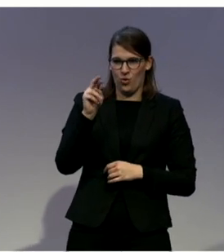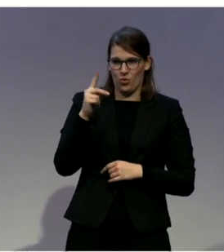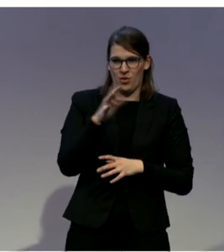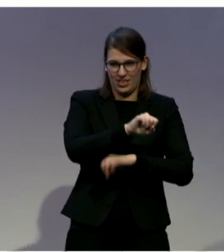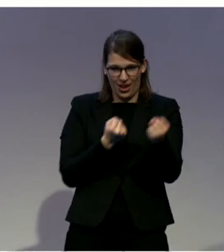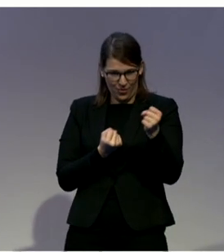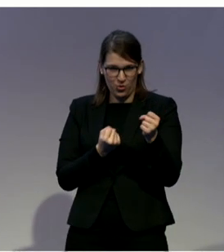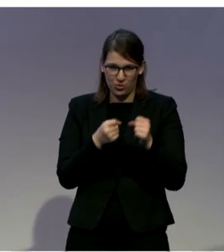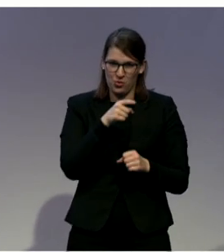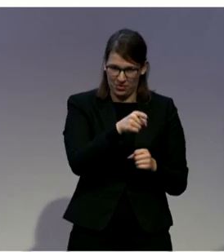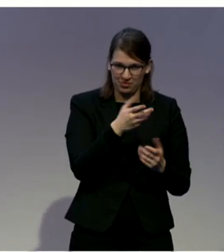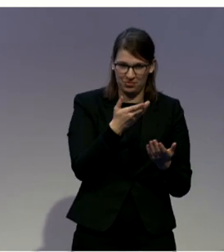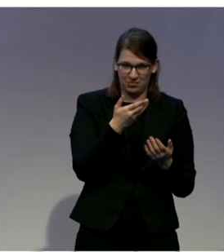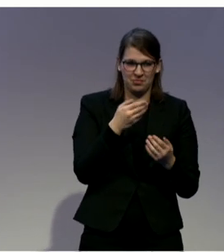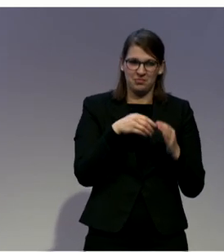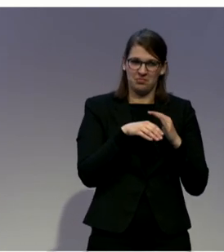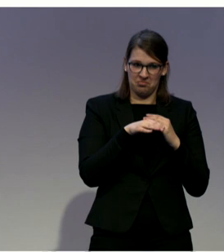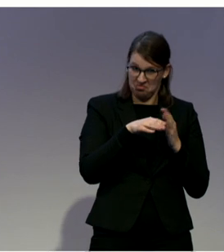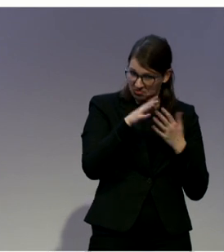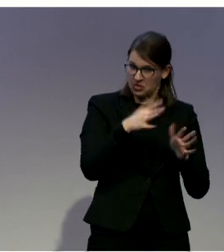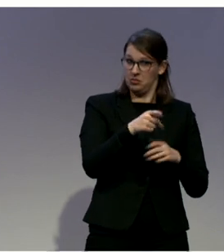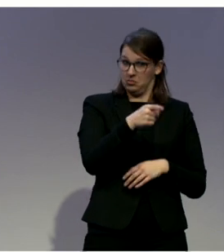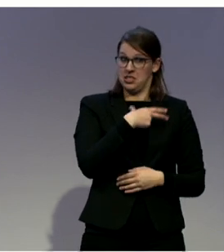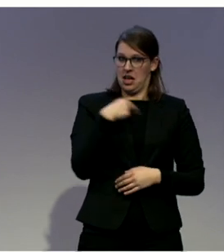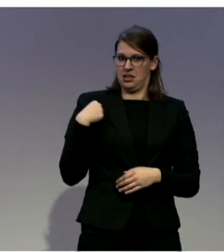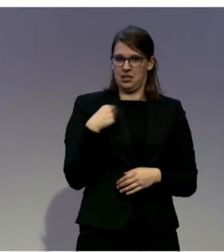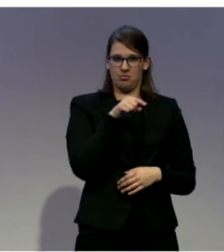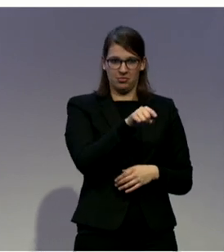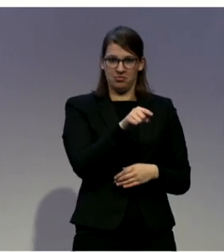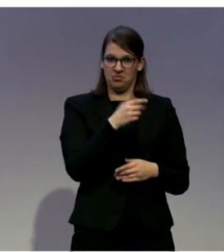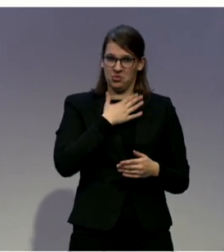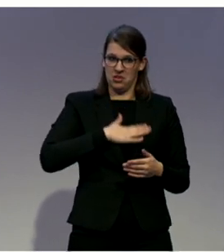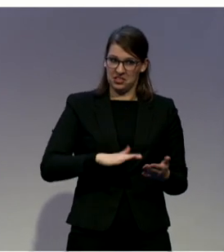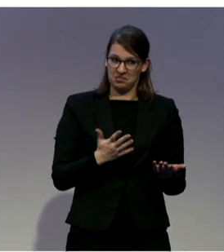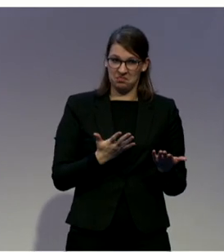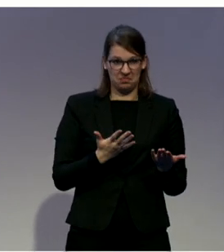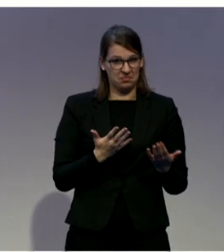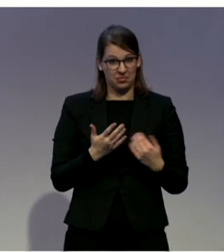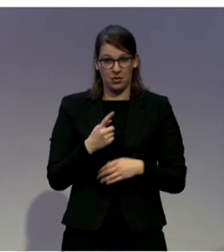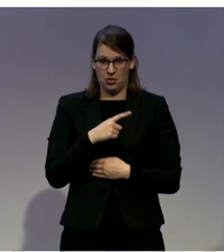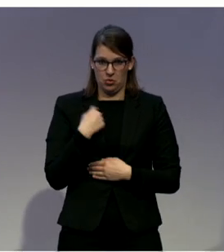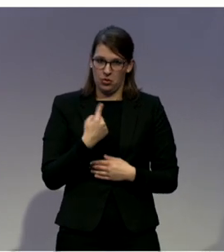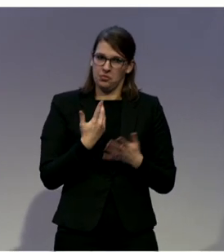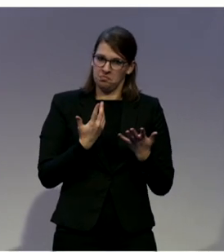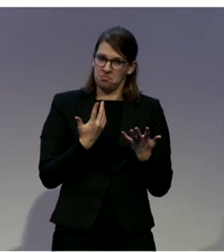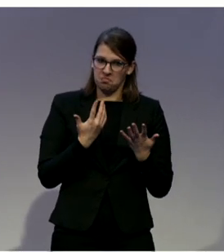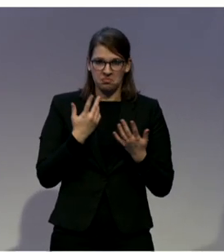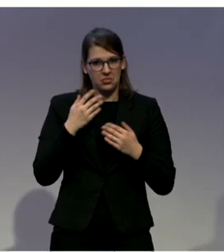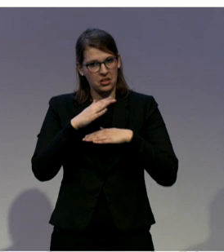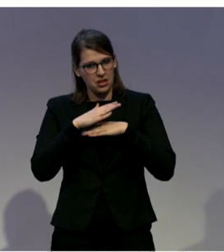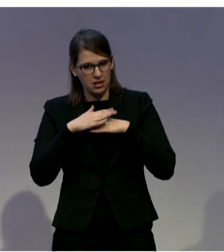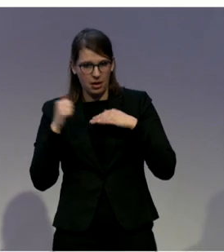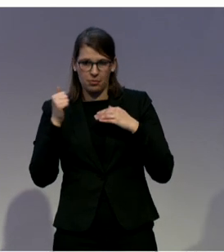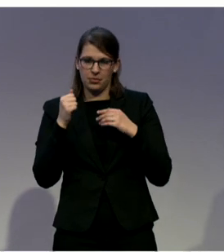So, we made a partnership between Center for Rehabilitation Zagreb community